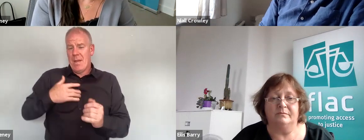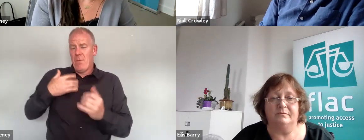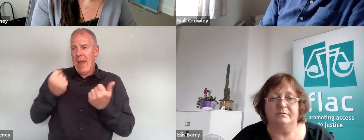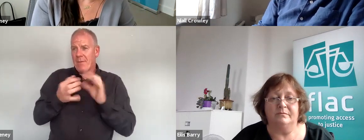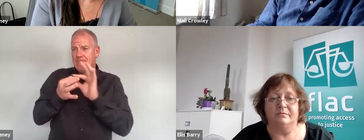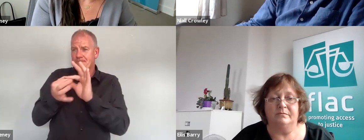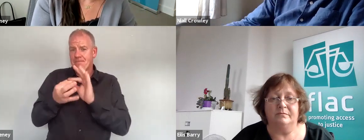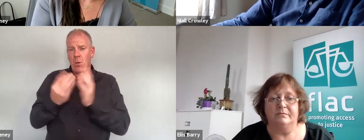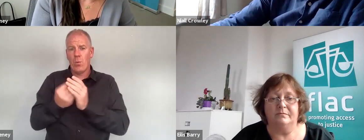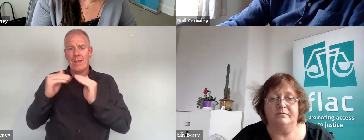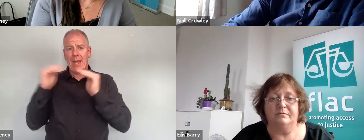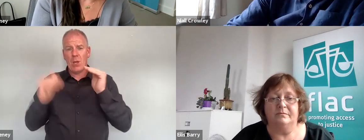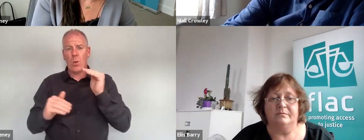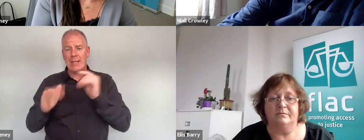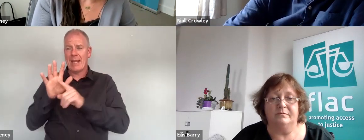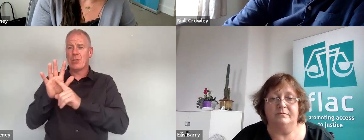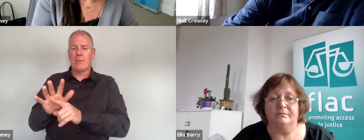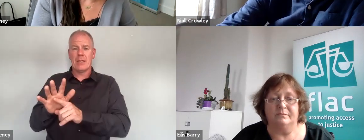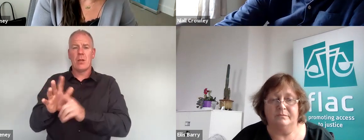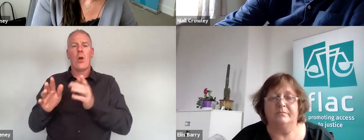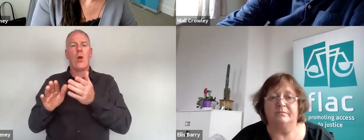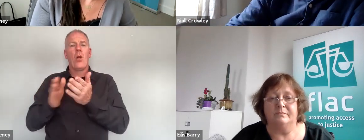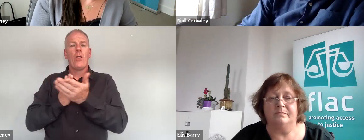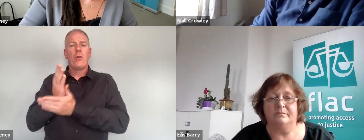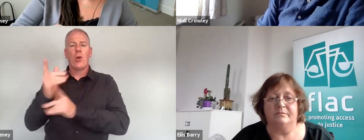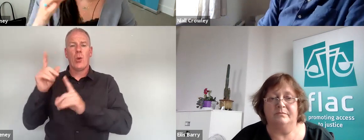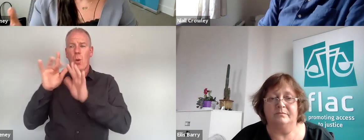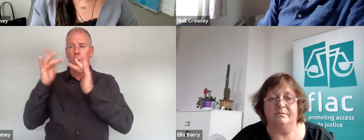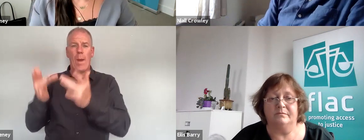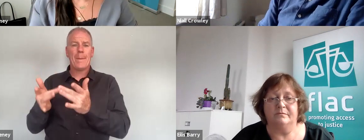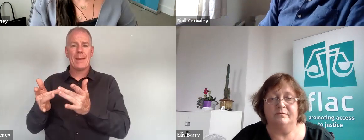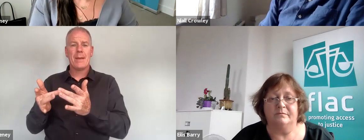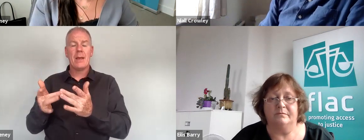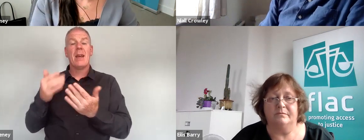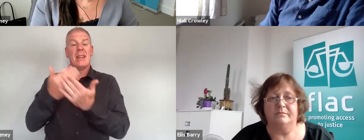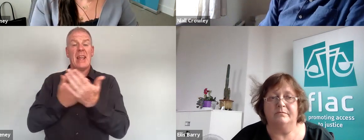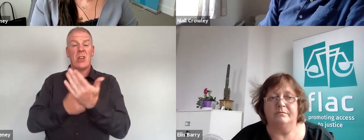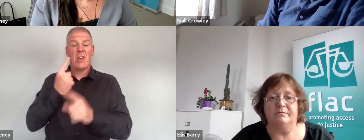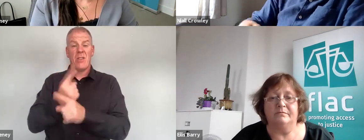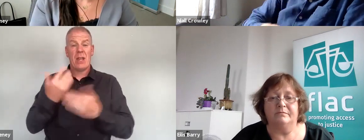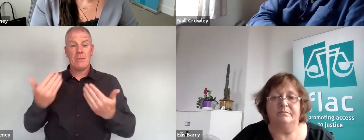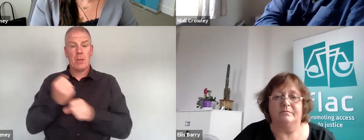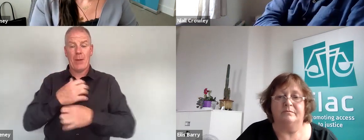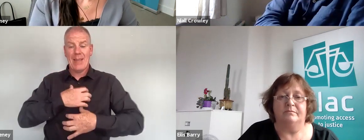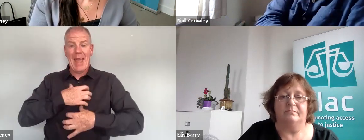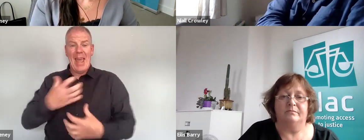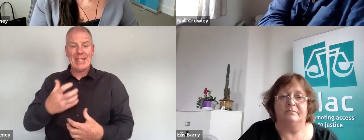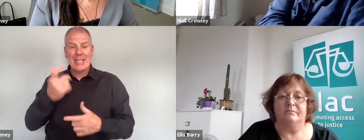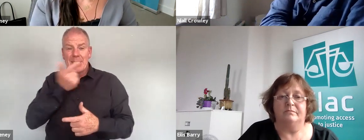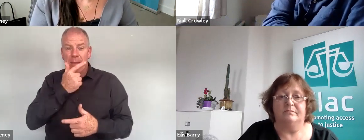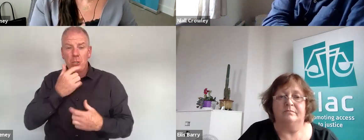engage with inequality and discrimination in the digital sphere so there's legislation at the moment obviously looking at hate speech and hate crime